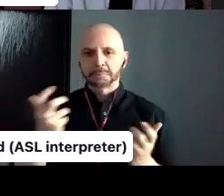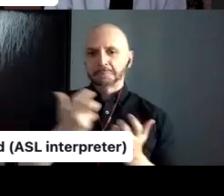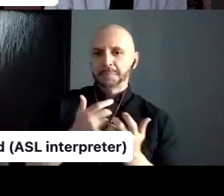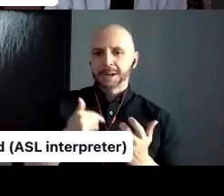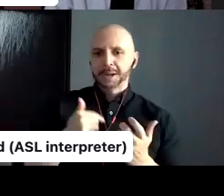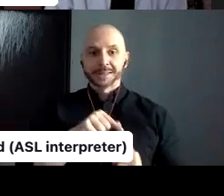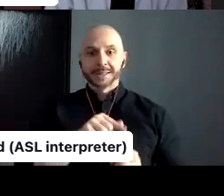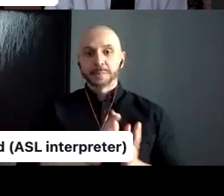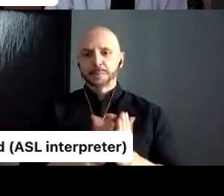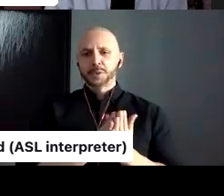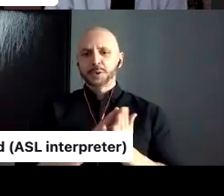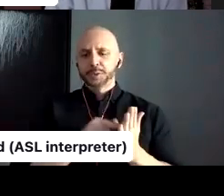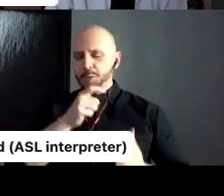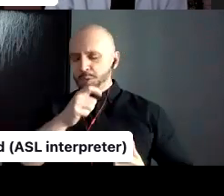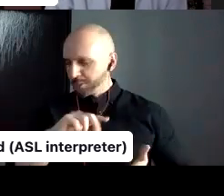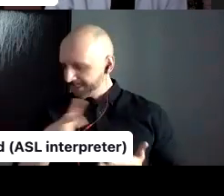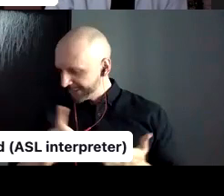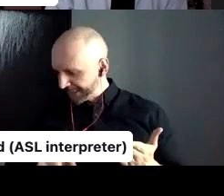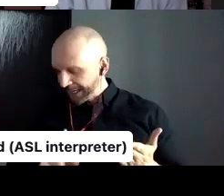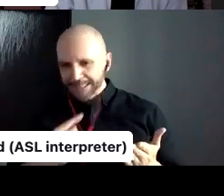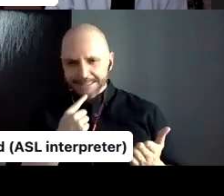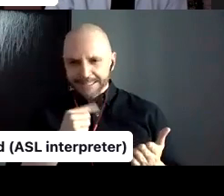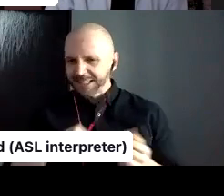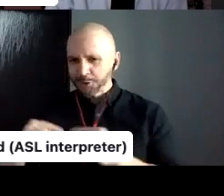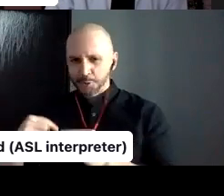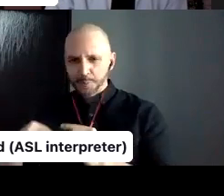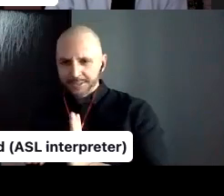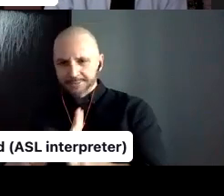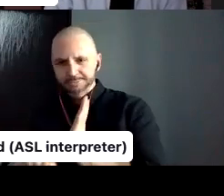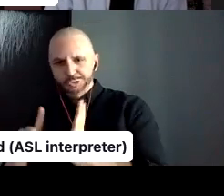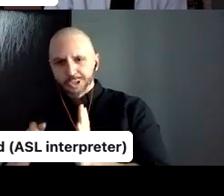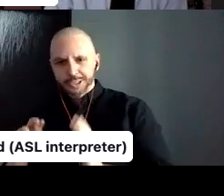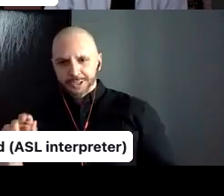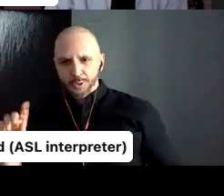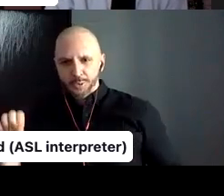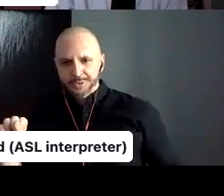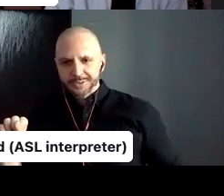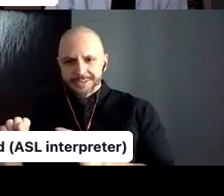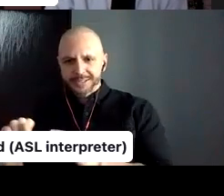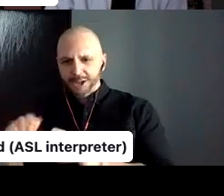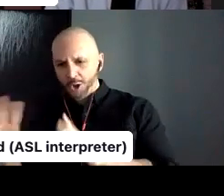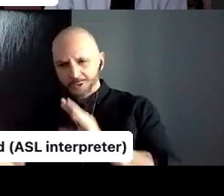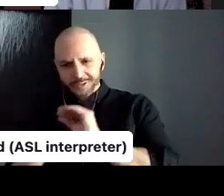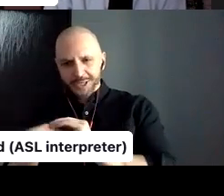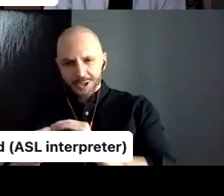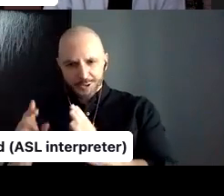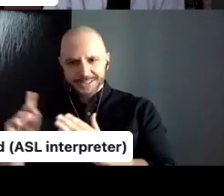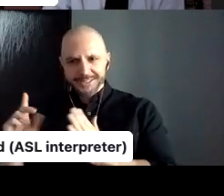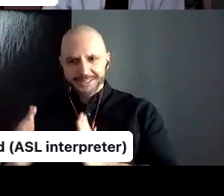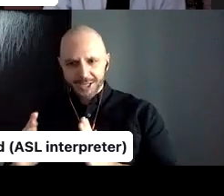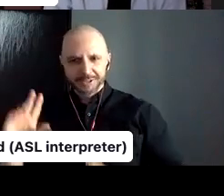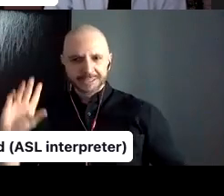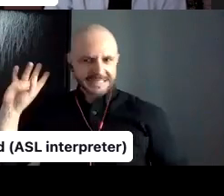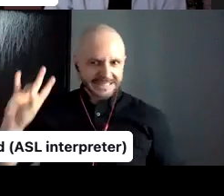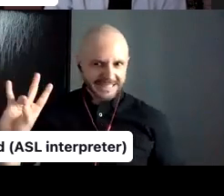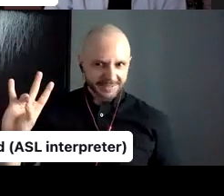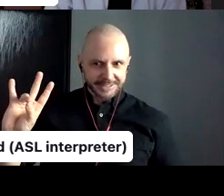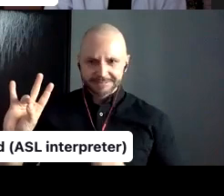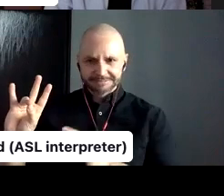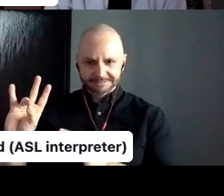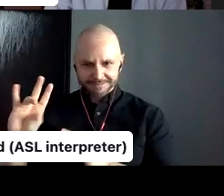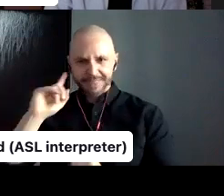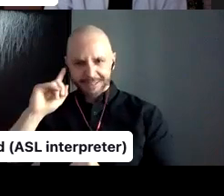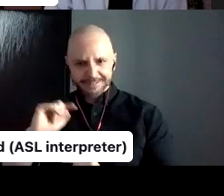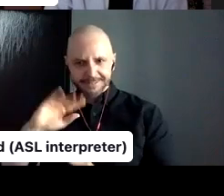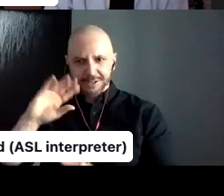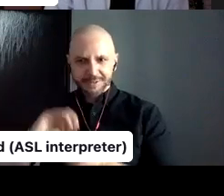I have to now, uh, check my notes and, um, if it's seven people, so it's seven different designers that all